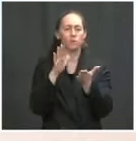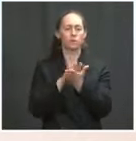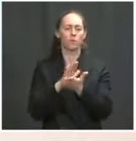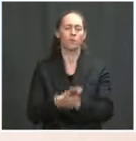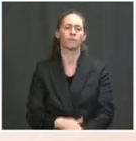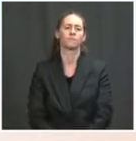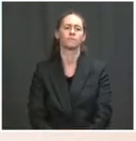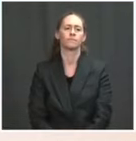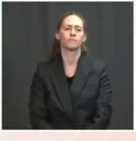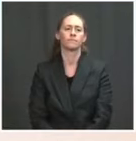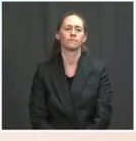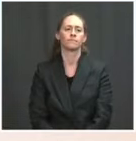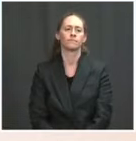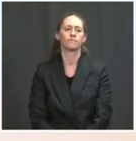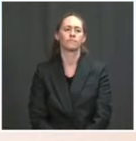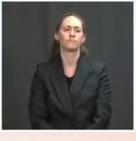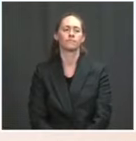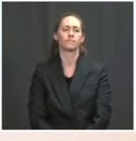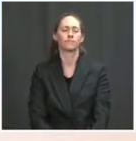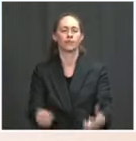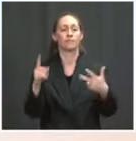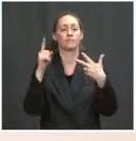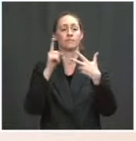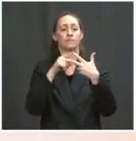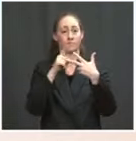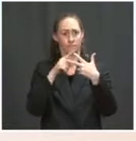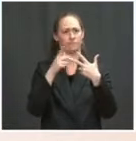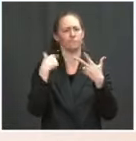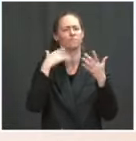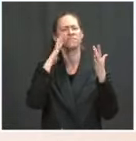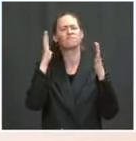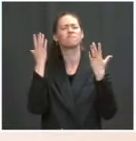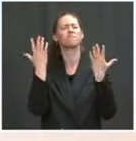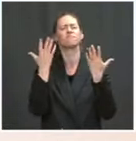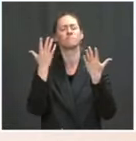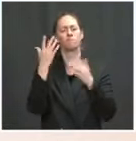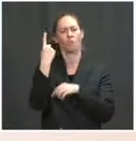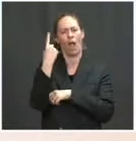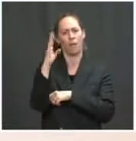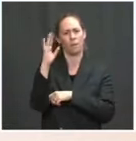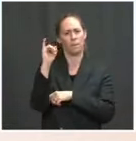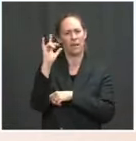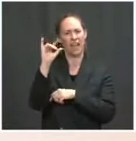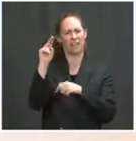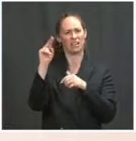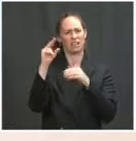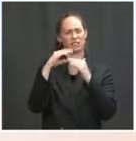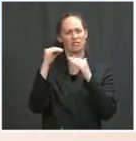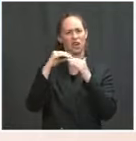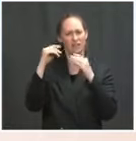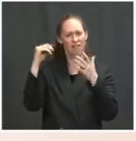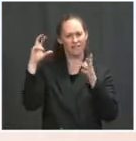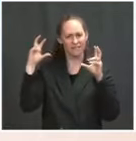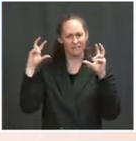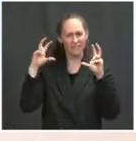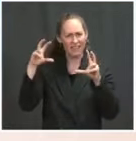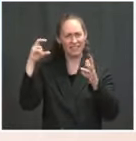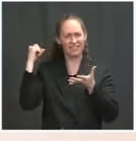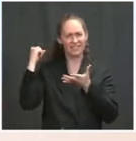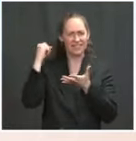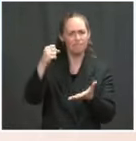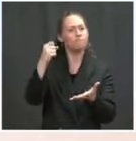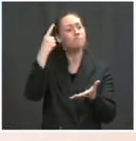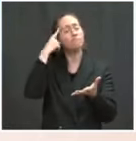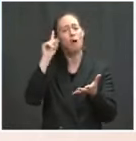that will improve even more than we already have the nutritional value and quality of the meals that youngsters receive in schools. So these three